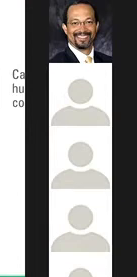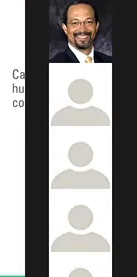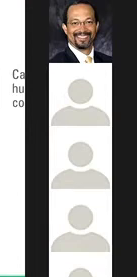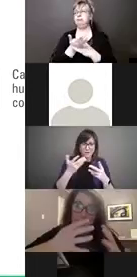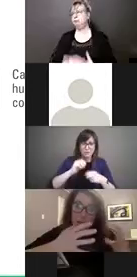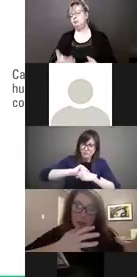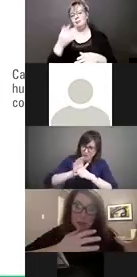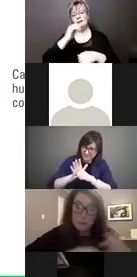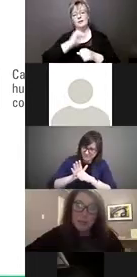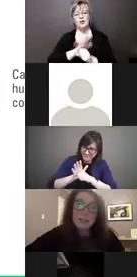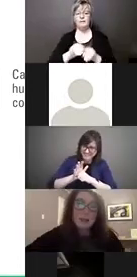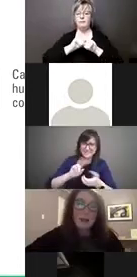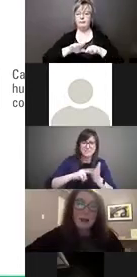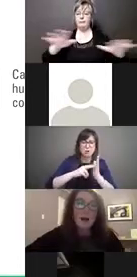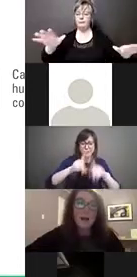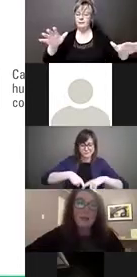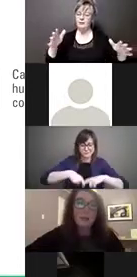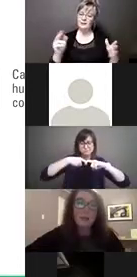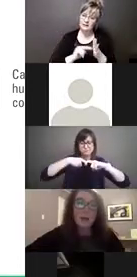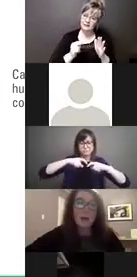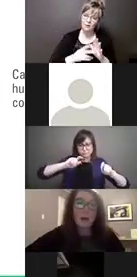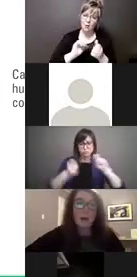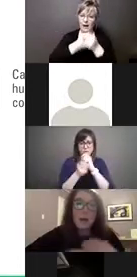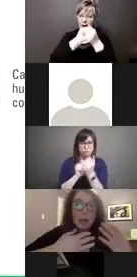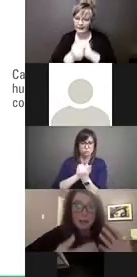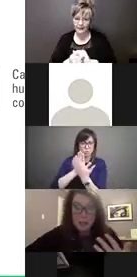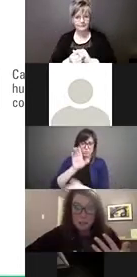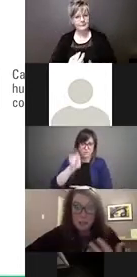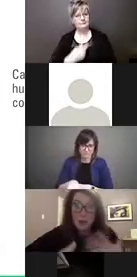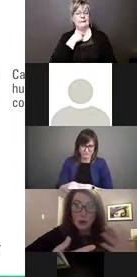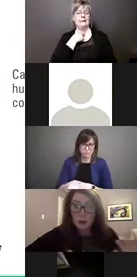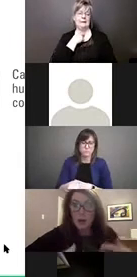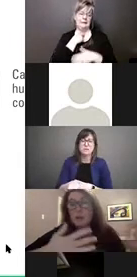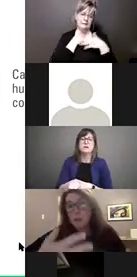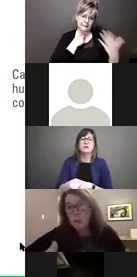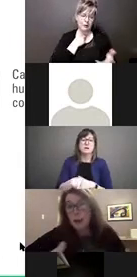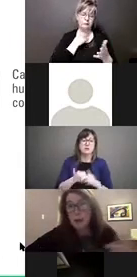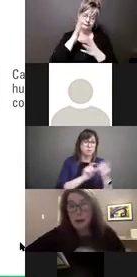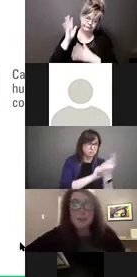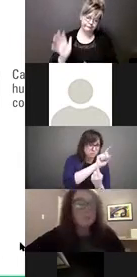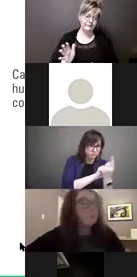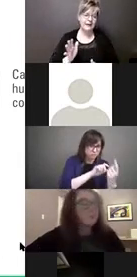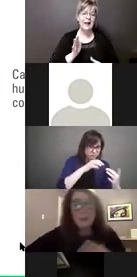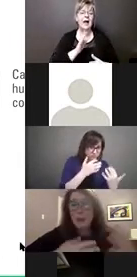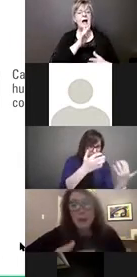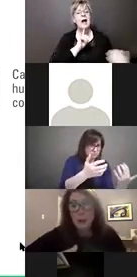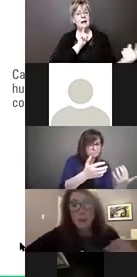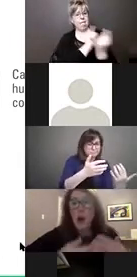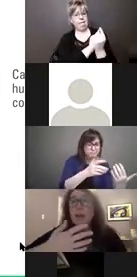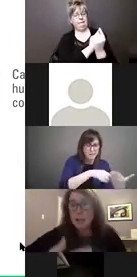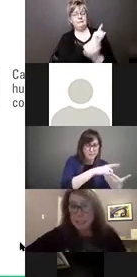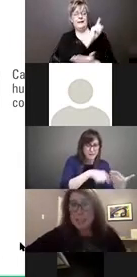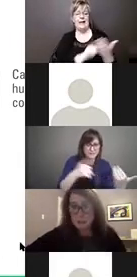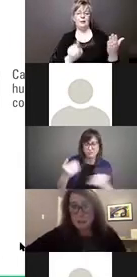so we had to shift gears a little bit and move our engagement online, which we recognize, you know,